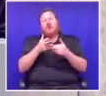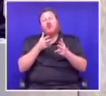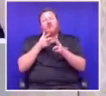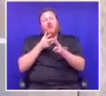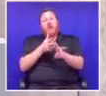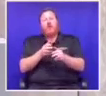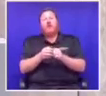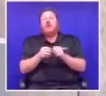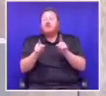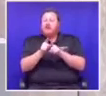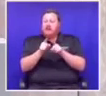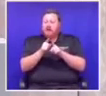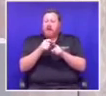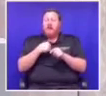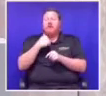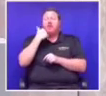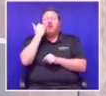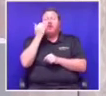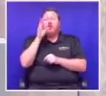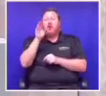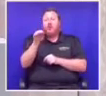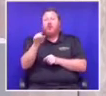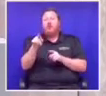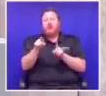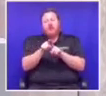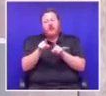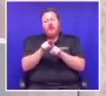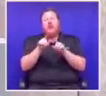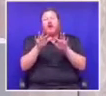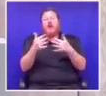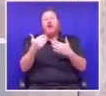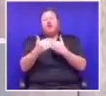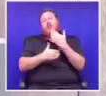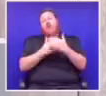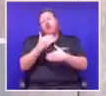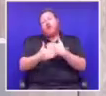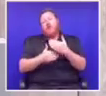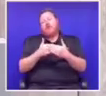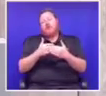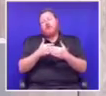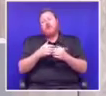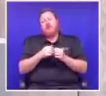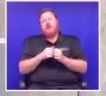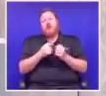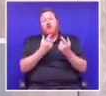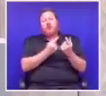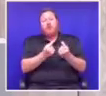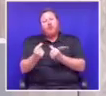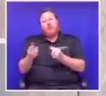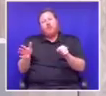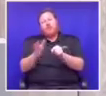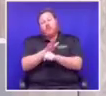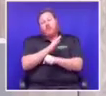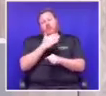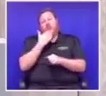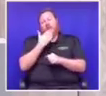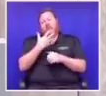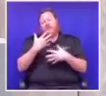you as well, Honorable Godsell, to allow this process to ensue. Thank you very much.